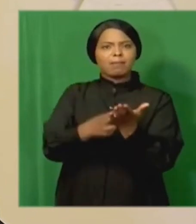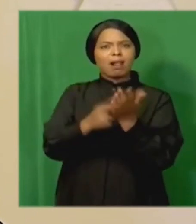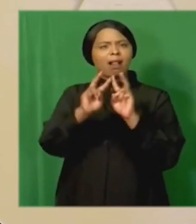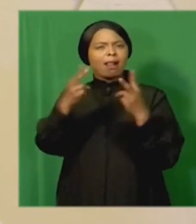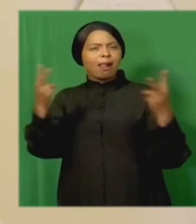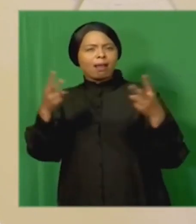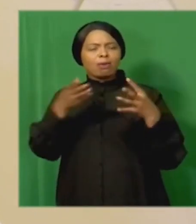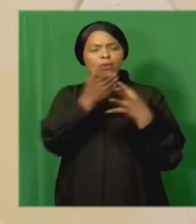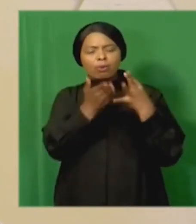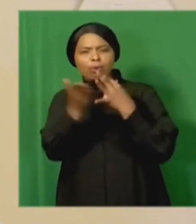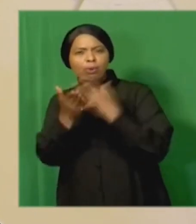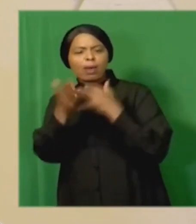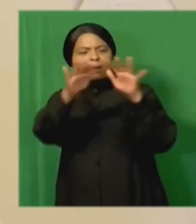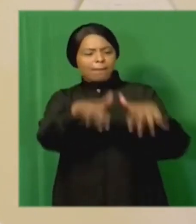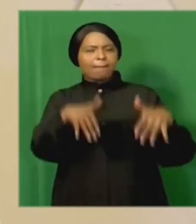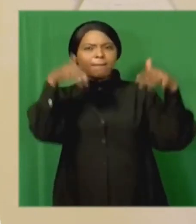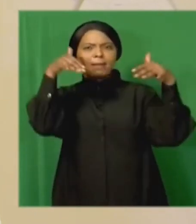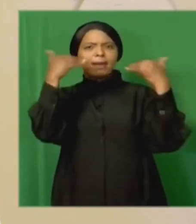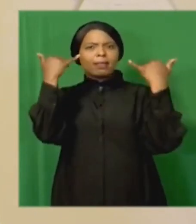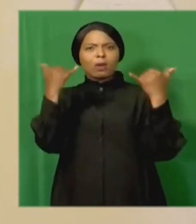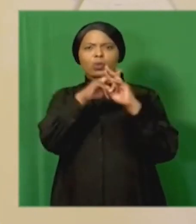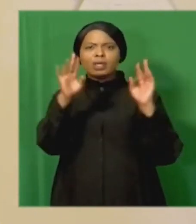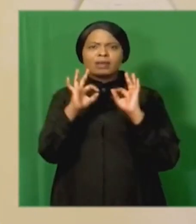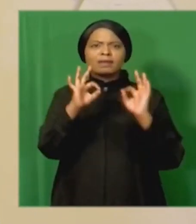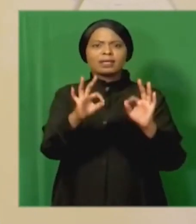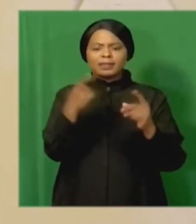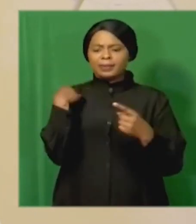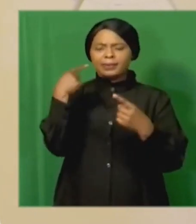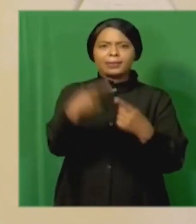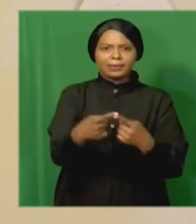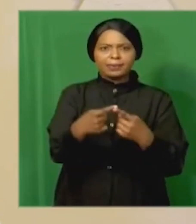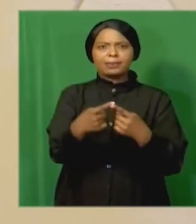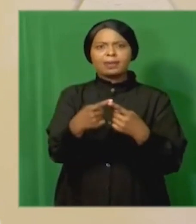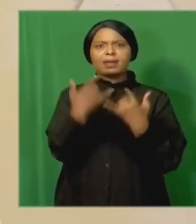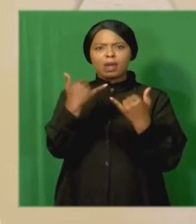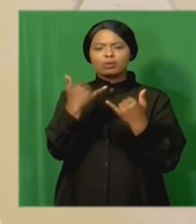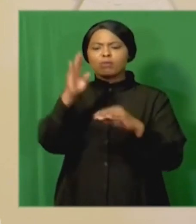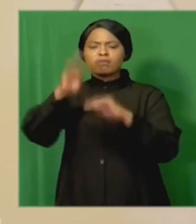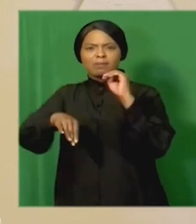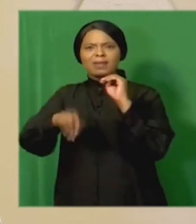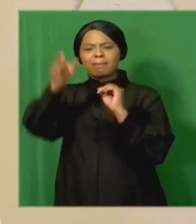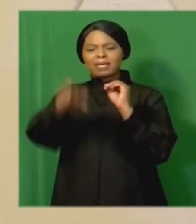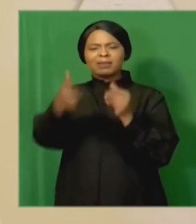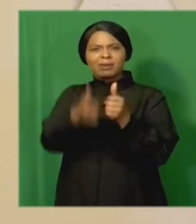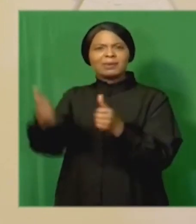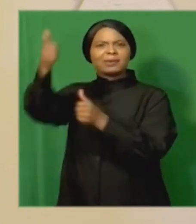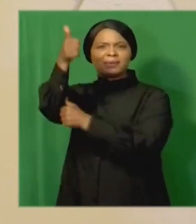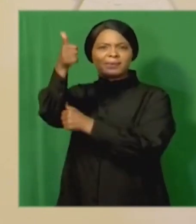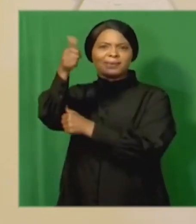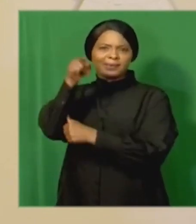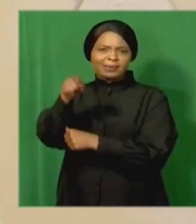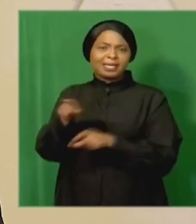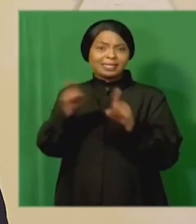instances parliament had not been effective in holding the executive to account it made